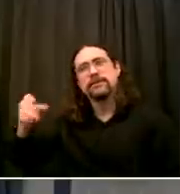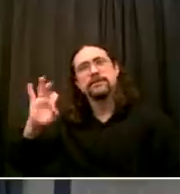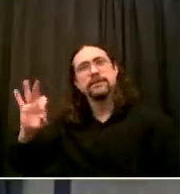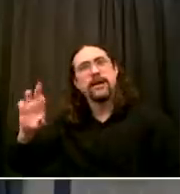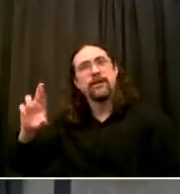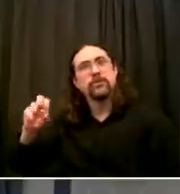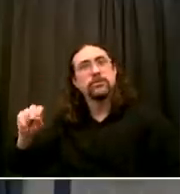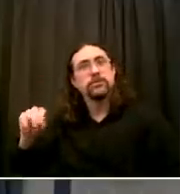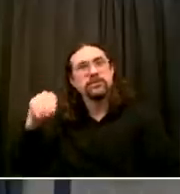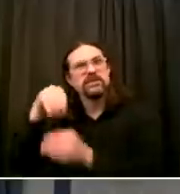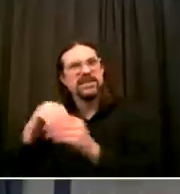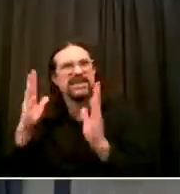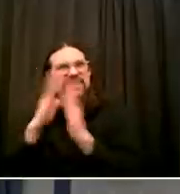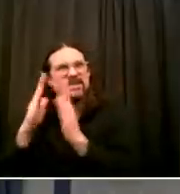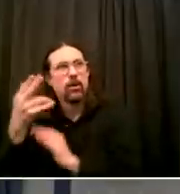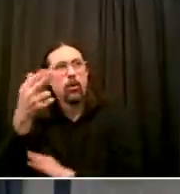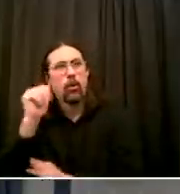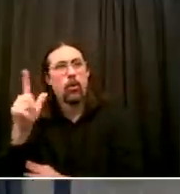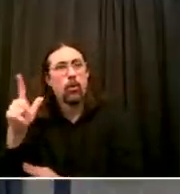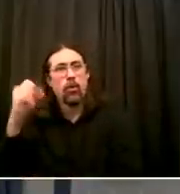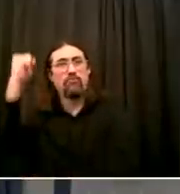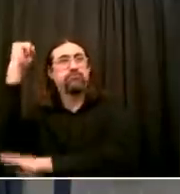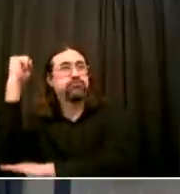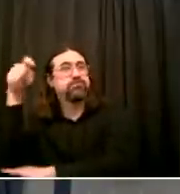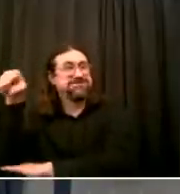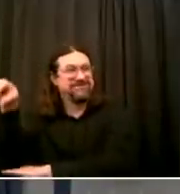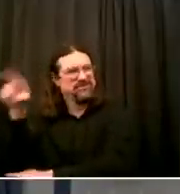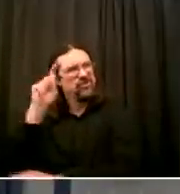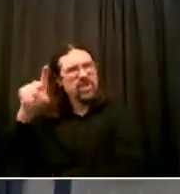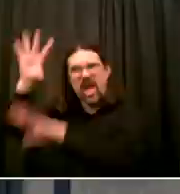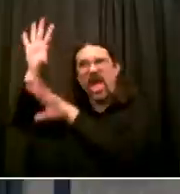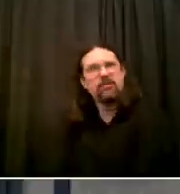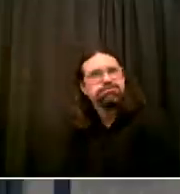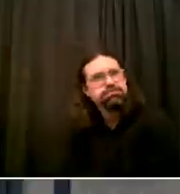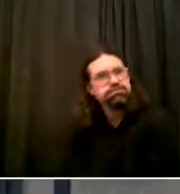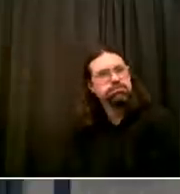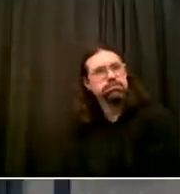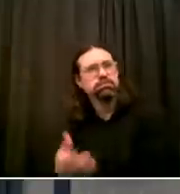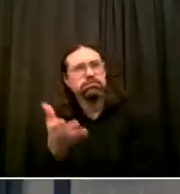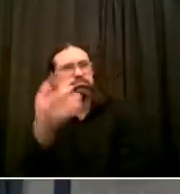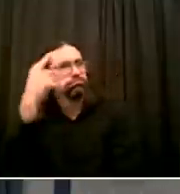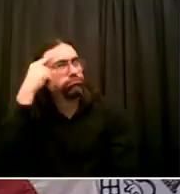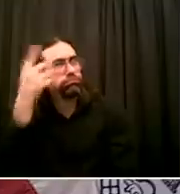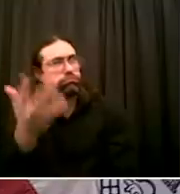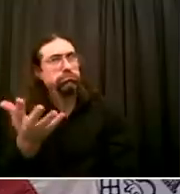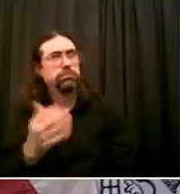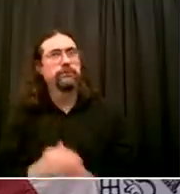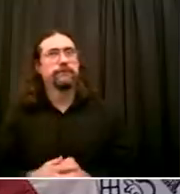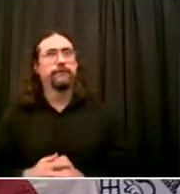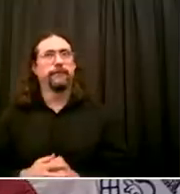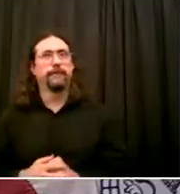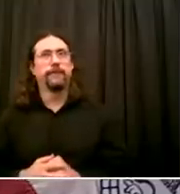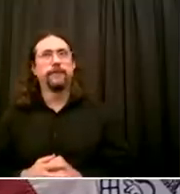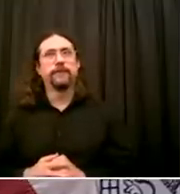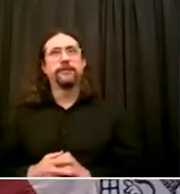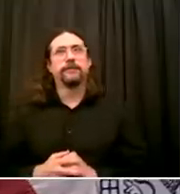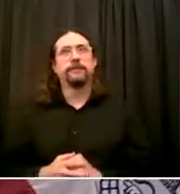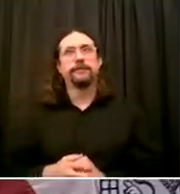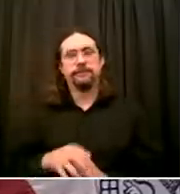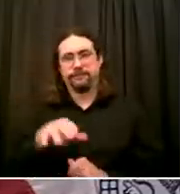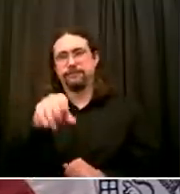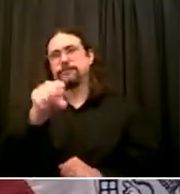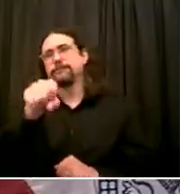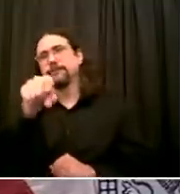Commission now perhaps looking at that as well? Exactly right Juliette This is exactly the kind of thing that this new commission